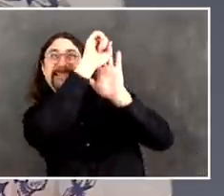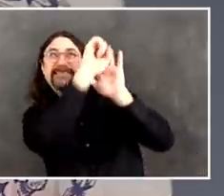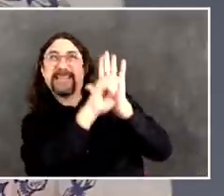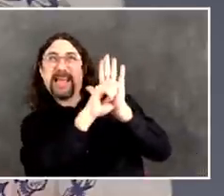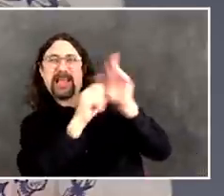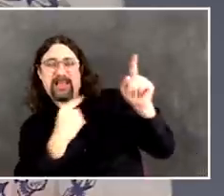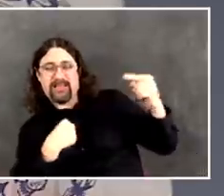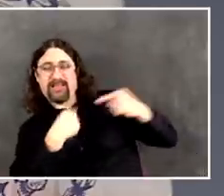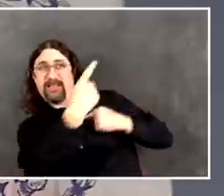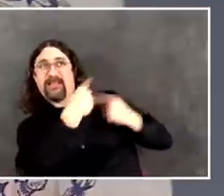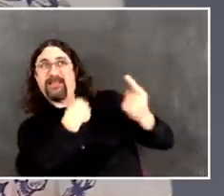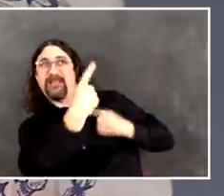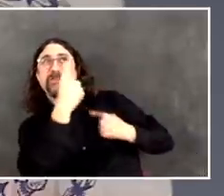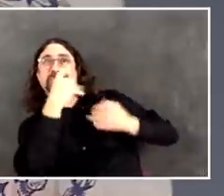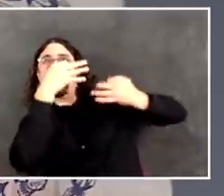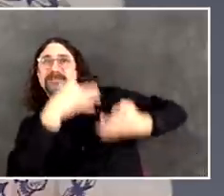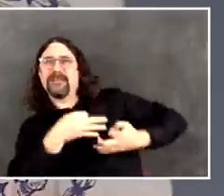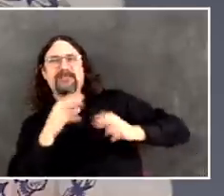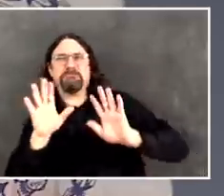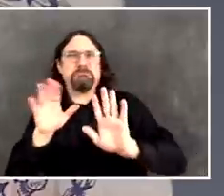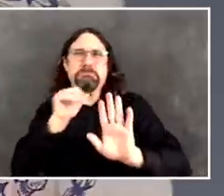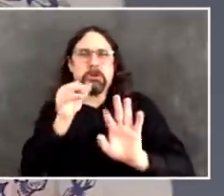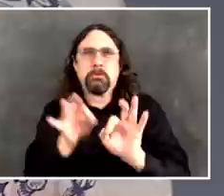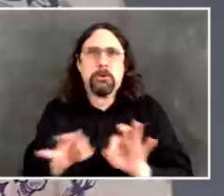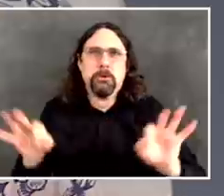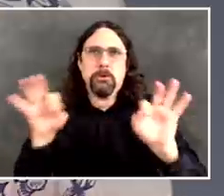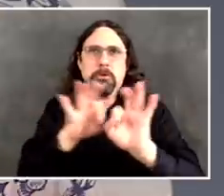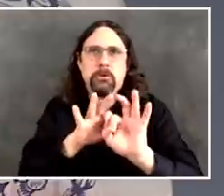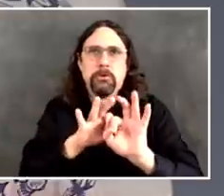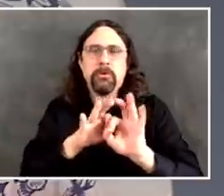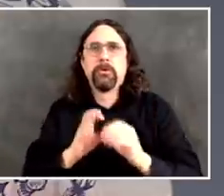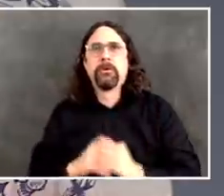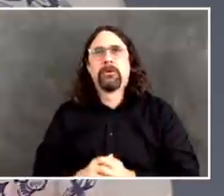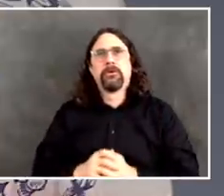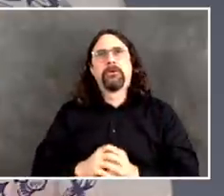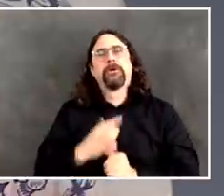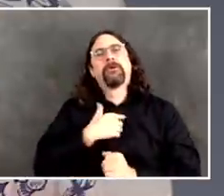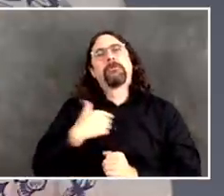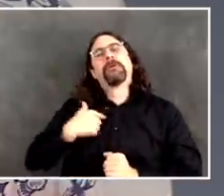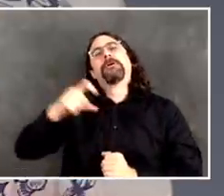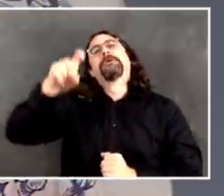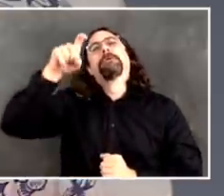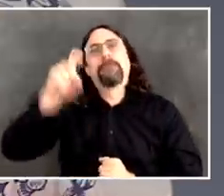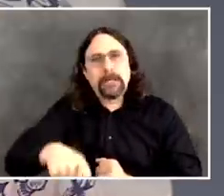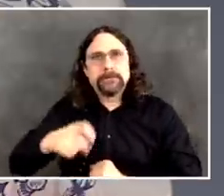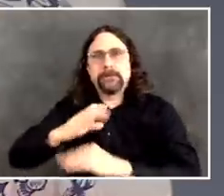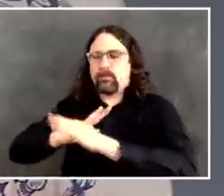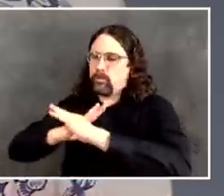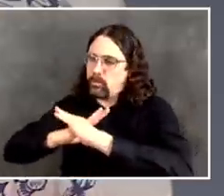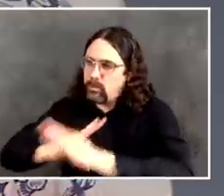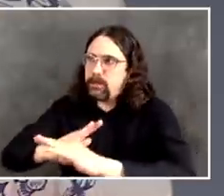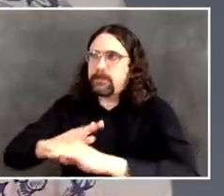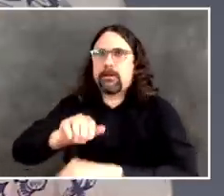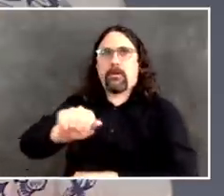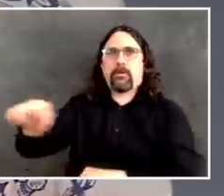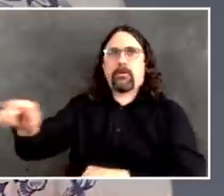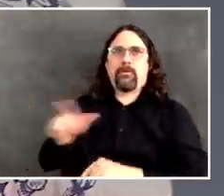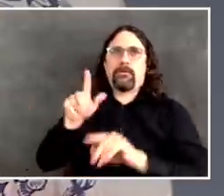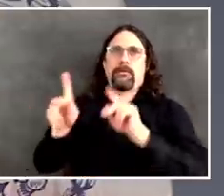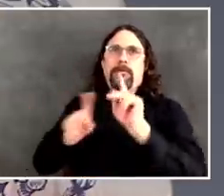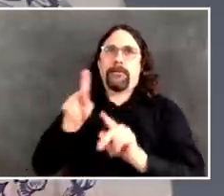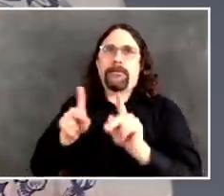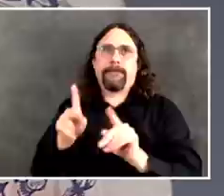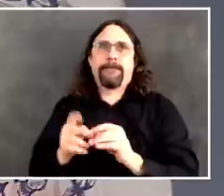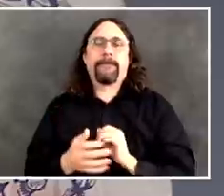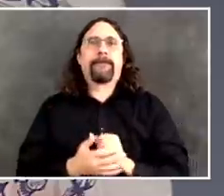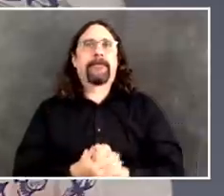By the organizational chart, the state of New York is responsible for nursing homes, for regulating them,